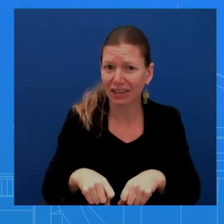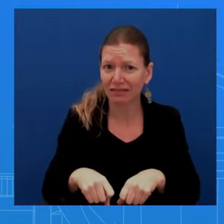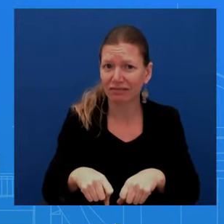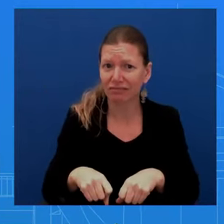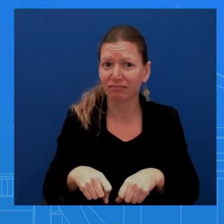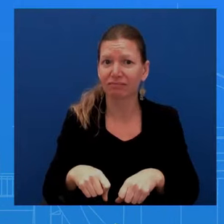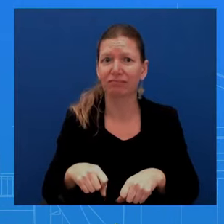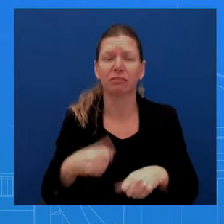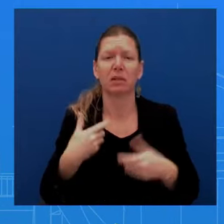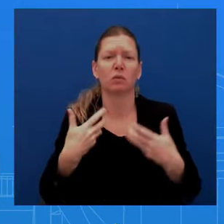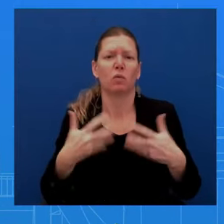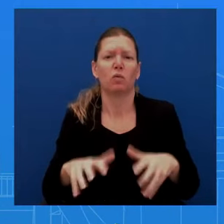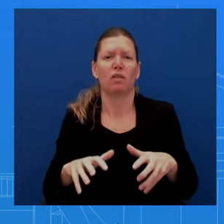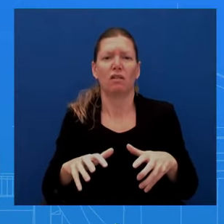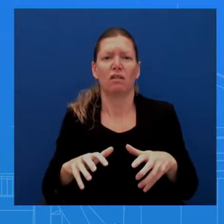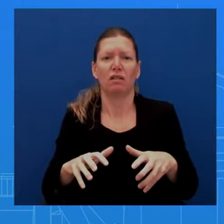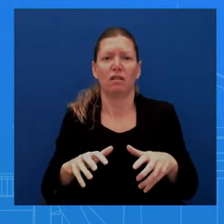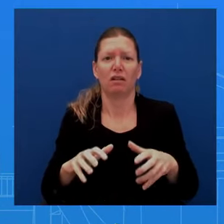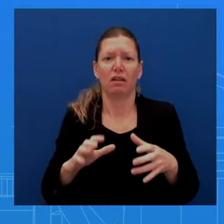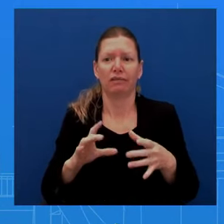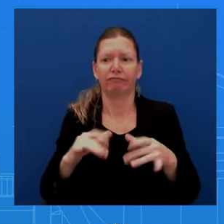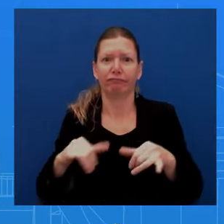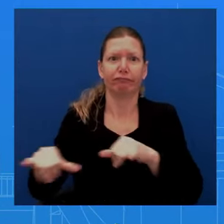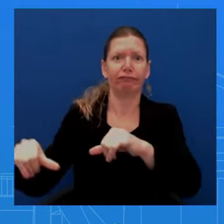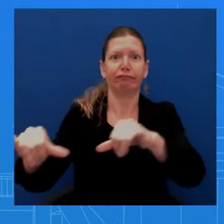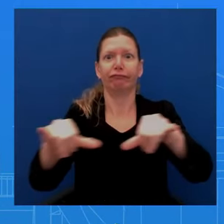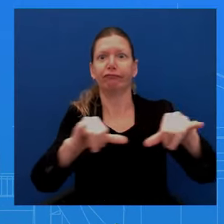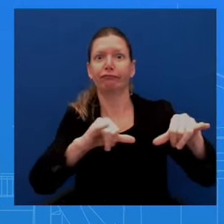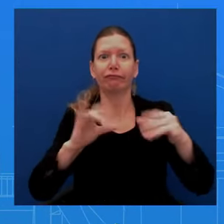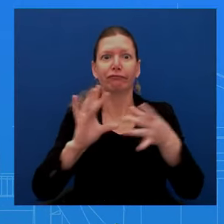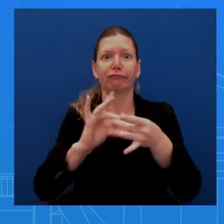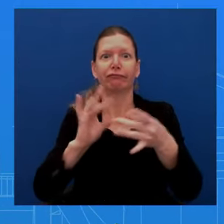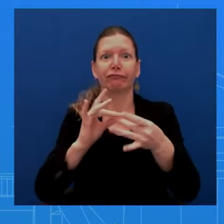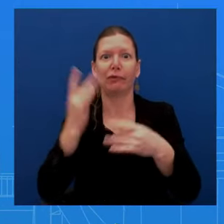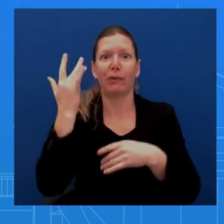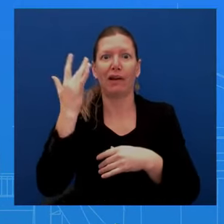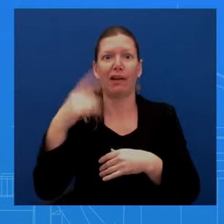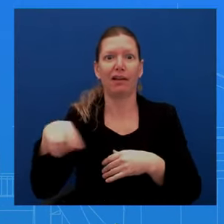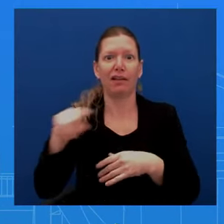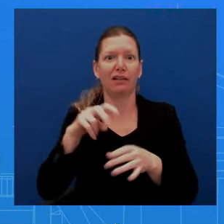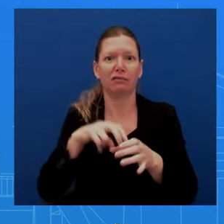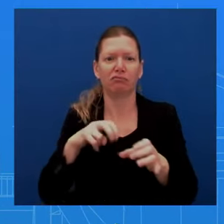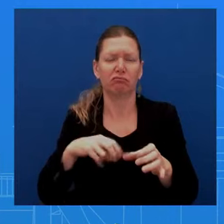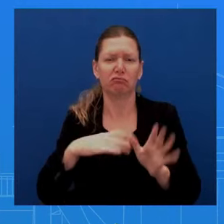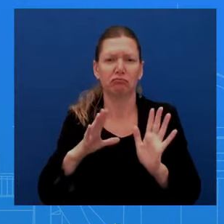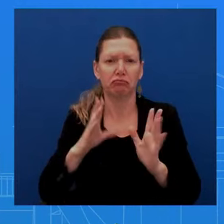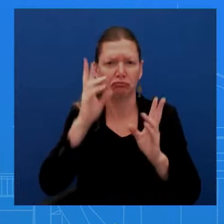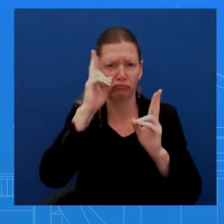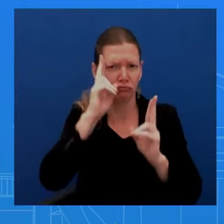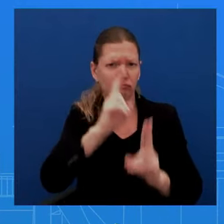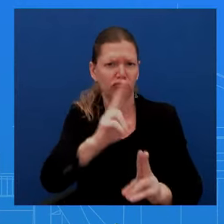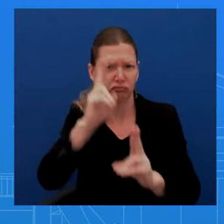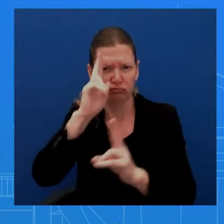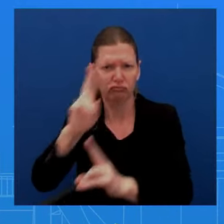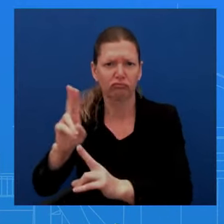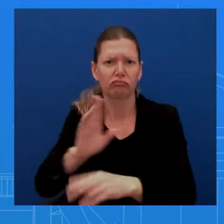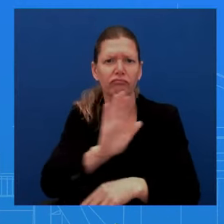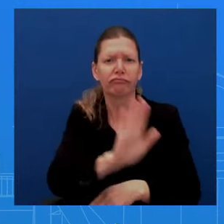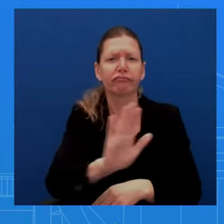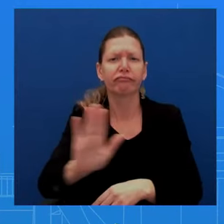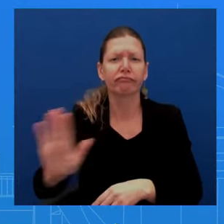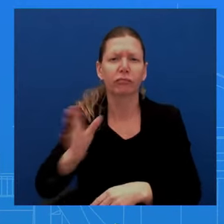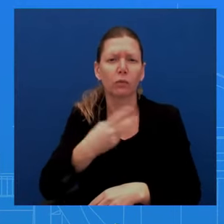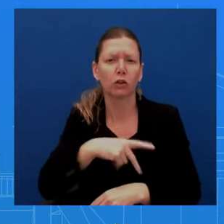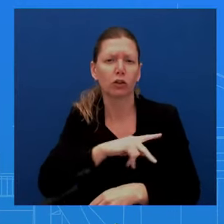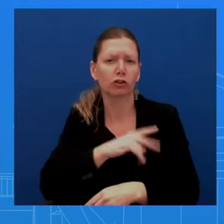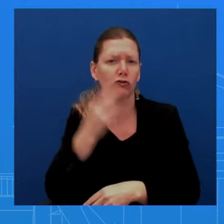know each case. Uh, so I just want to be super, super mindful. people may have their own reason, uh, to, to, uh, to, uh, you know, step down from this